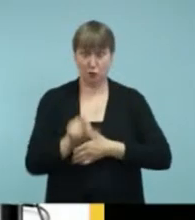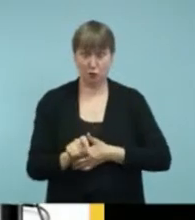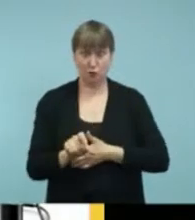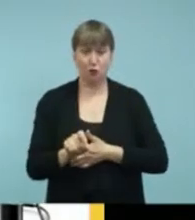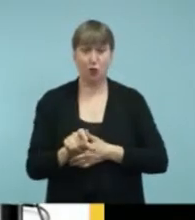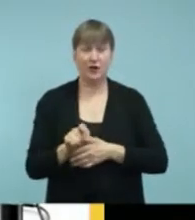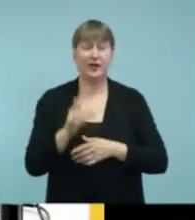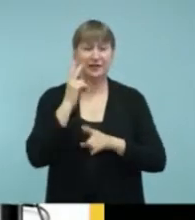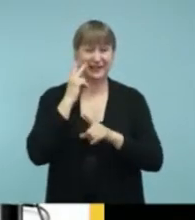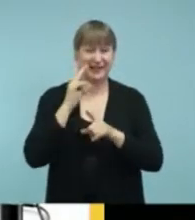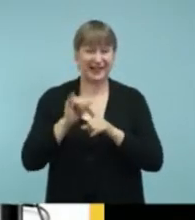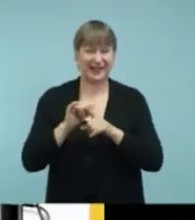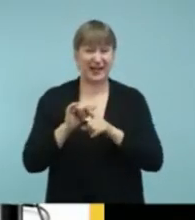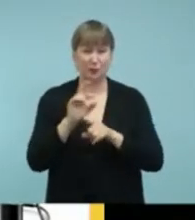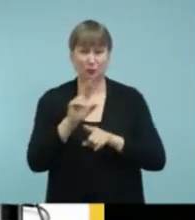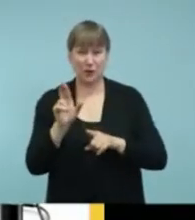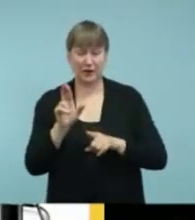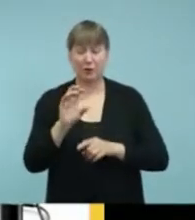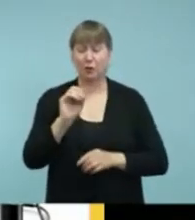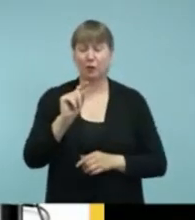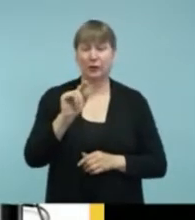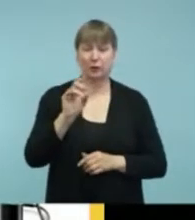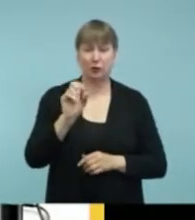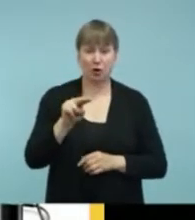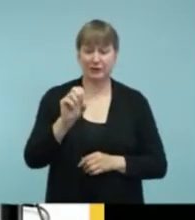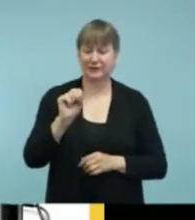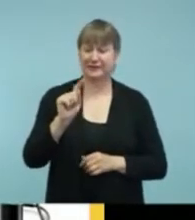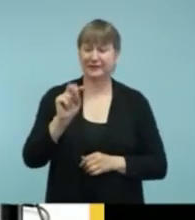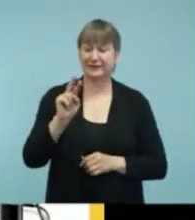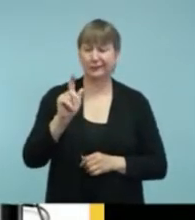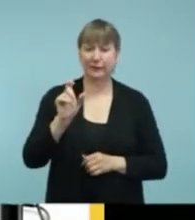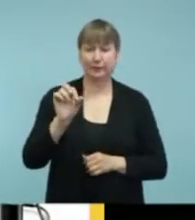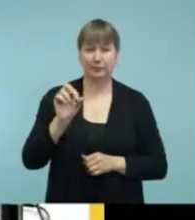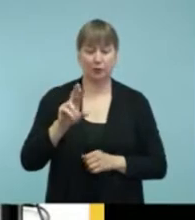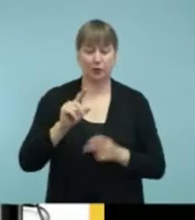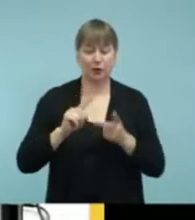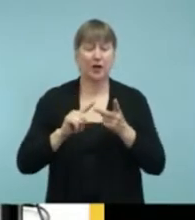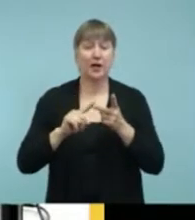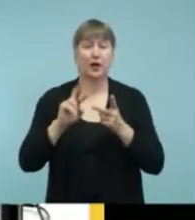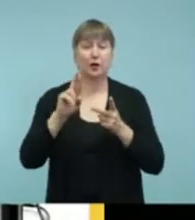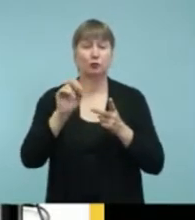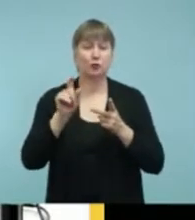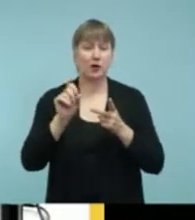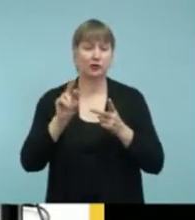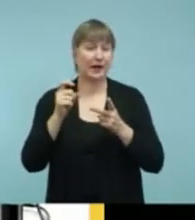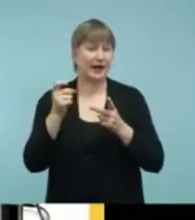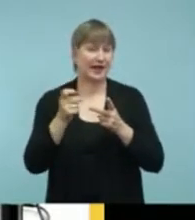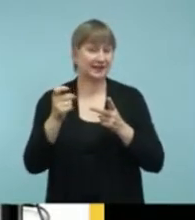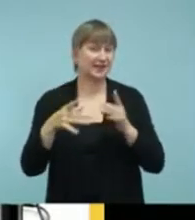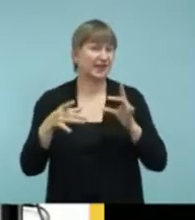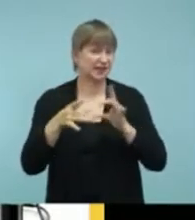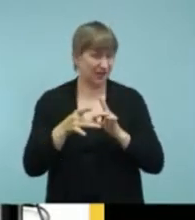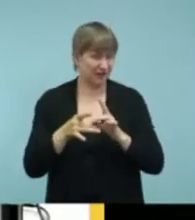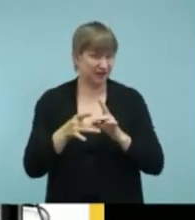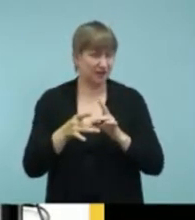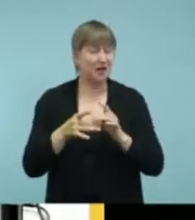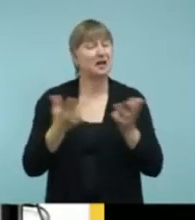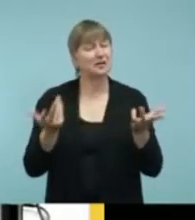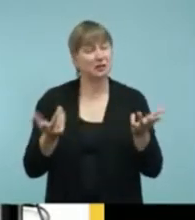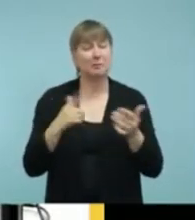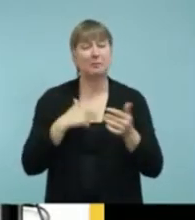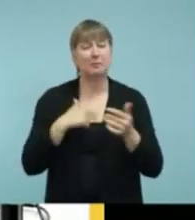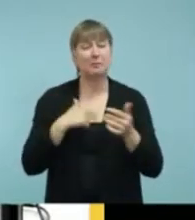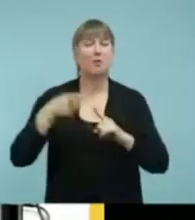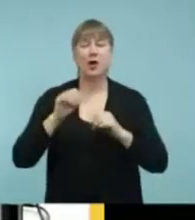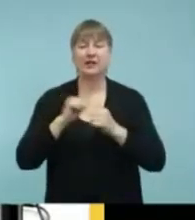Oticon streamer. And you see that there's a Roger X connected to it. So, there's different configurations that you can